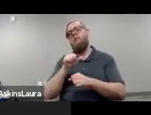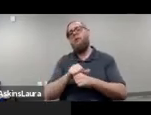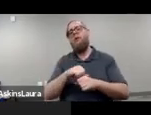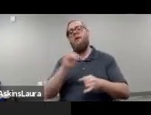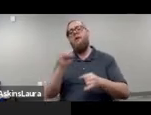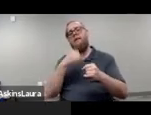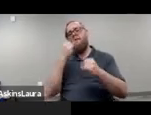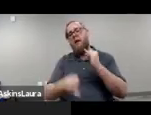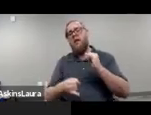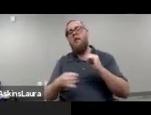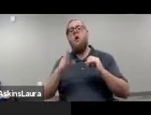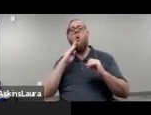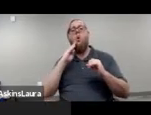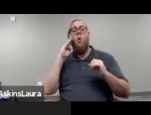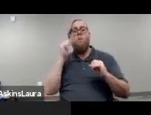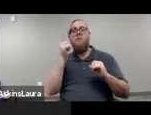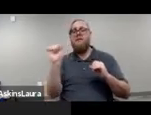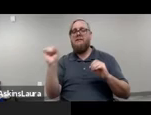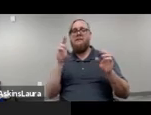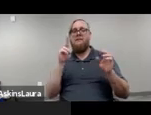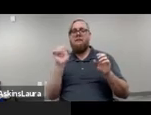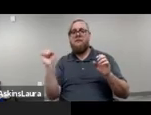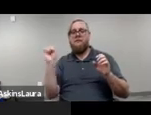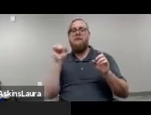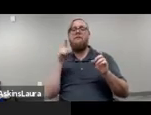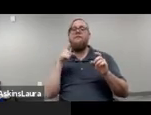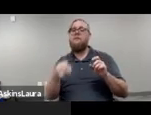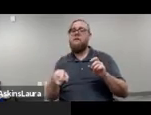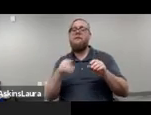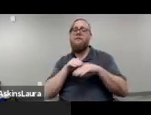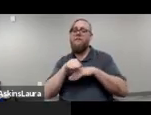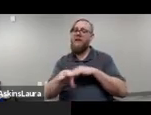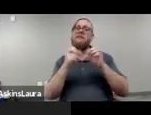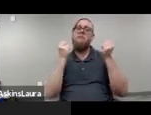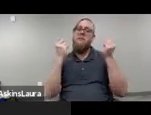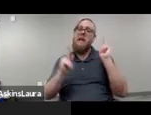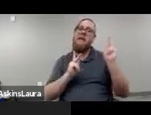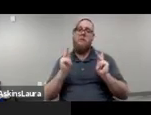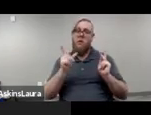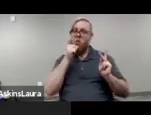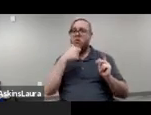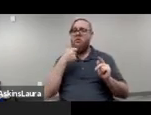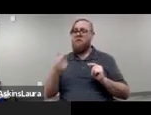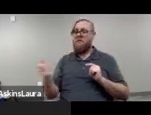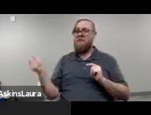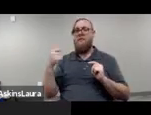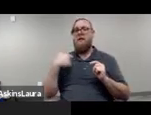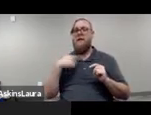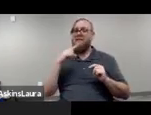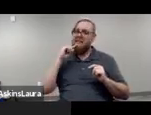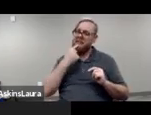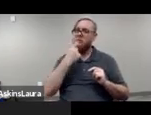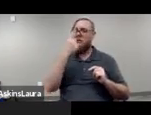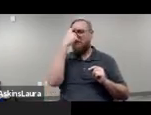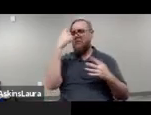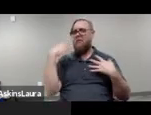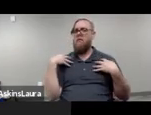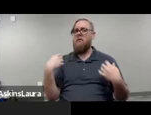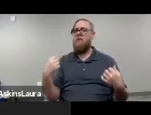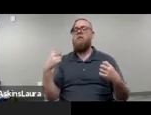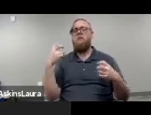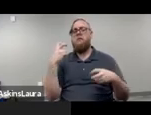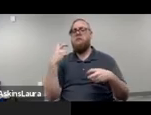Um, finally, homelessness. Homelessness affects a sizable portion of persons living with serious mental illness, um, and